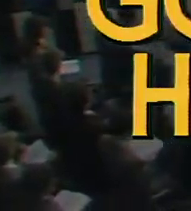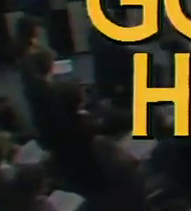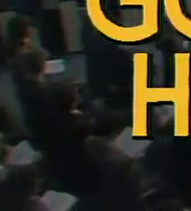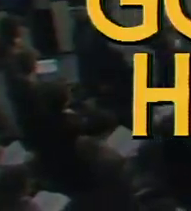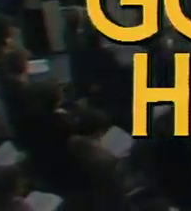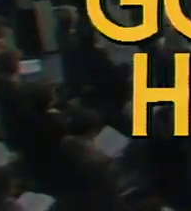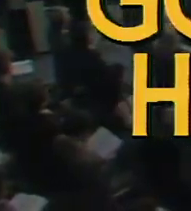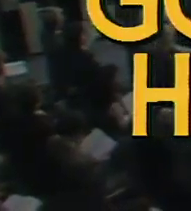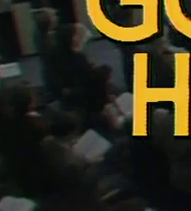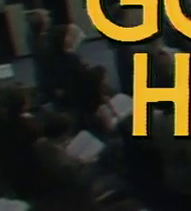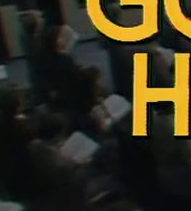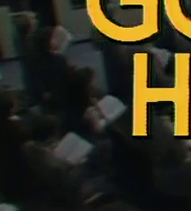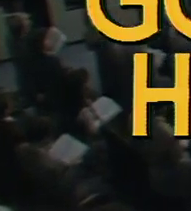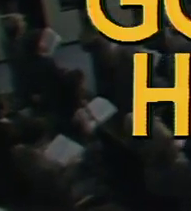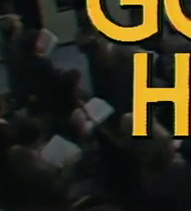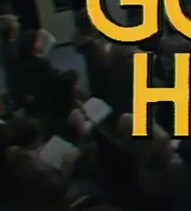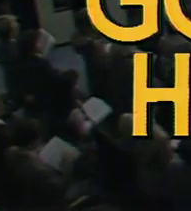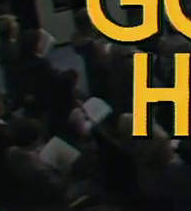of Christian ministry.